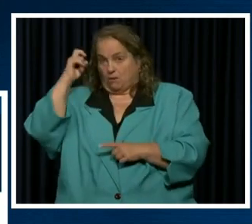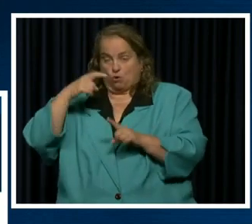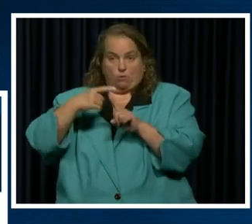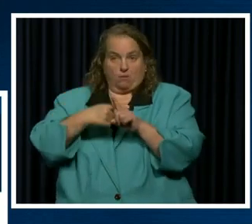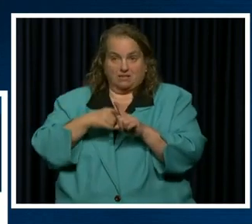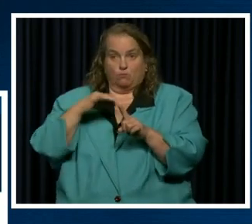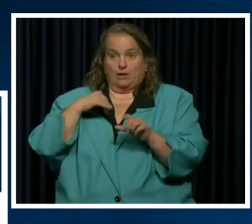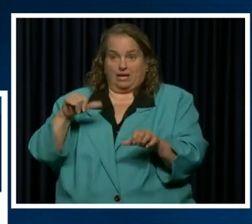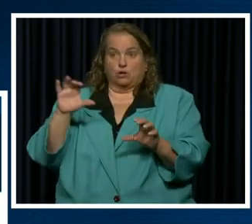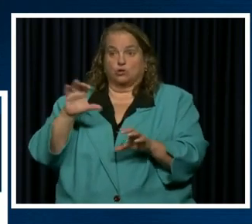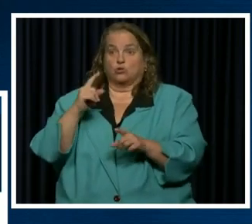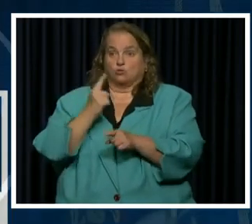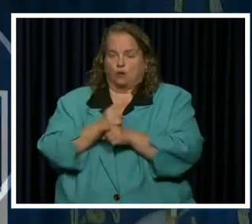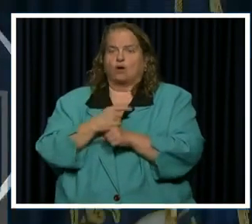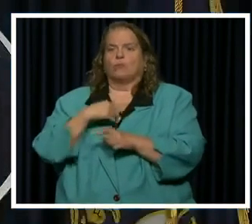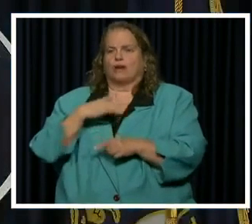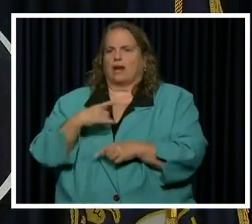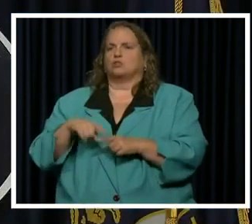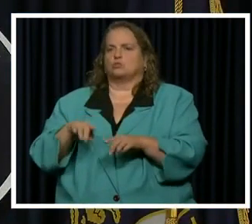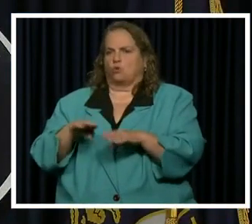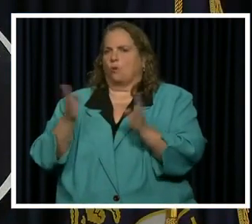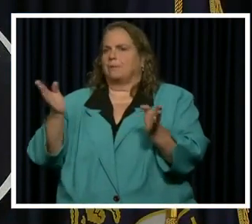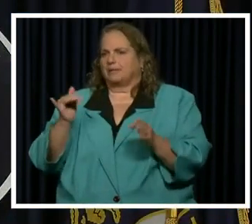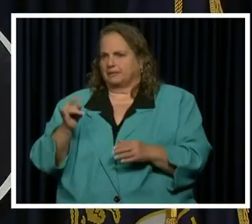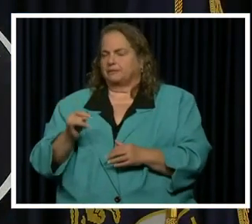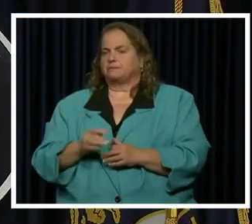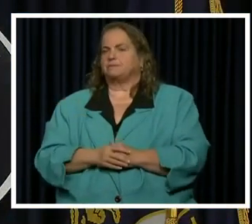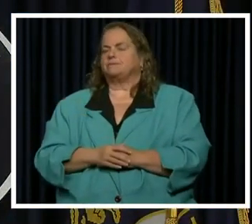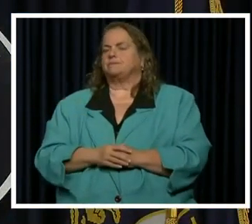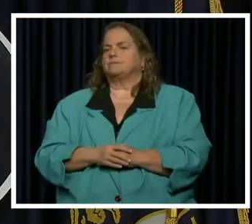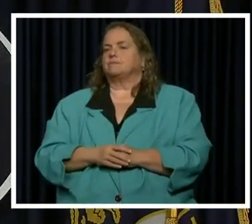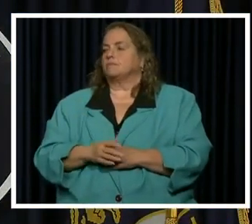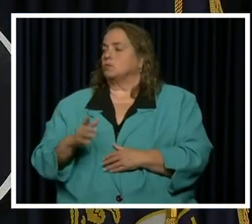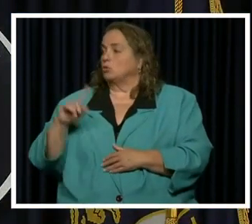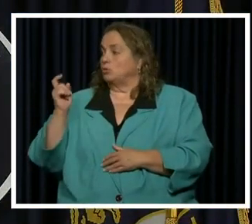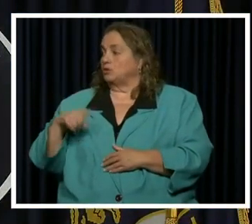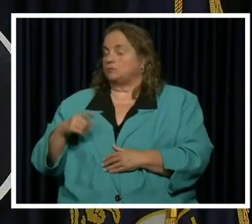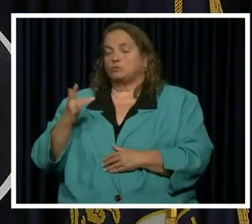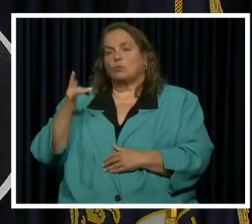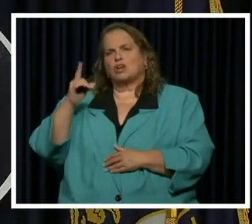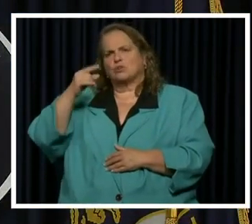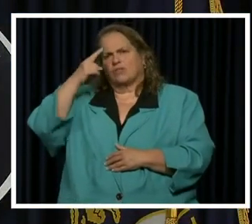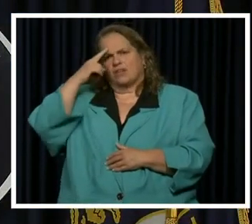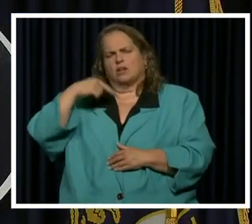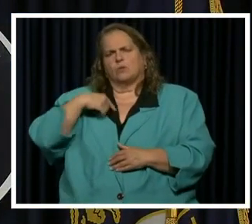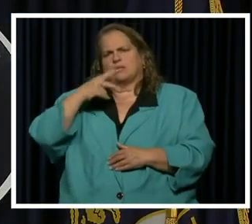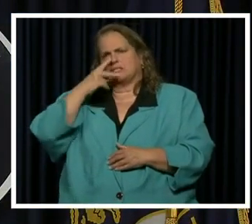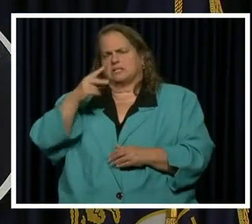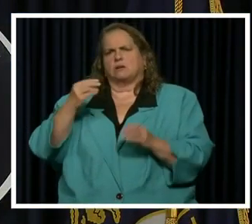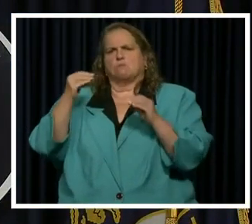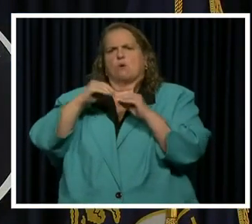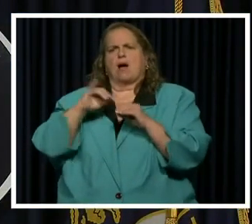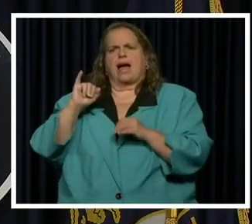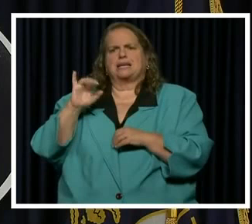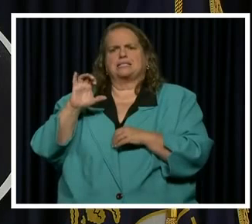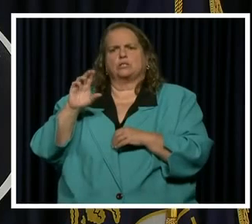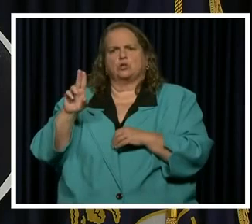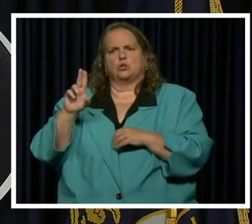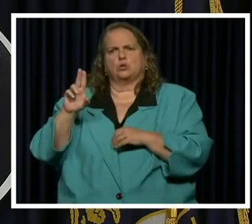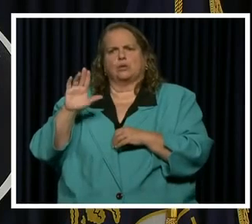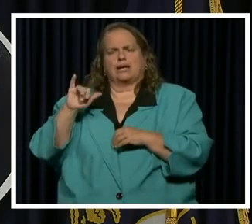right, we'd like to get opened up. Why do we think we're seeing the spike in ICU cases and